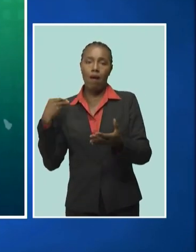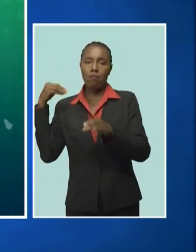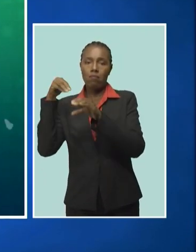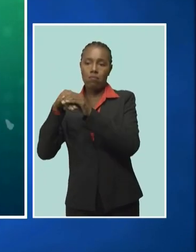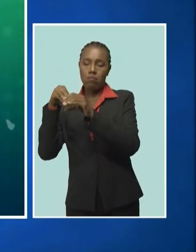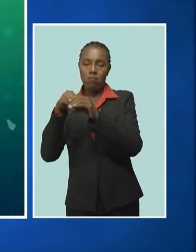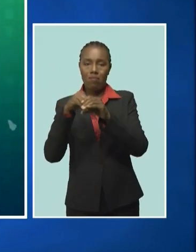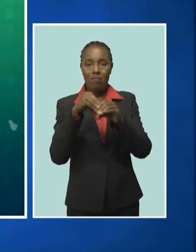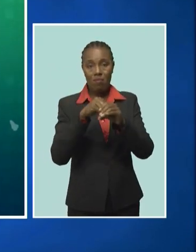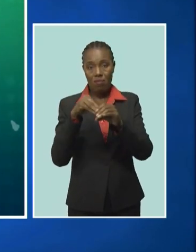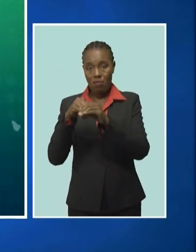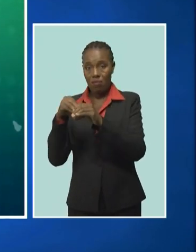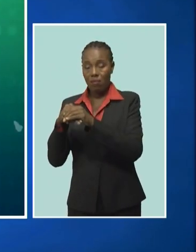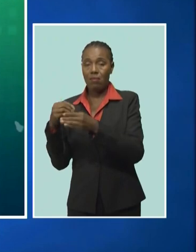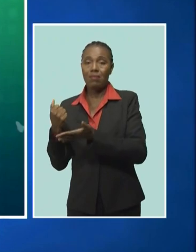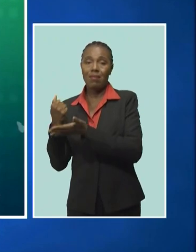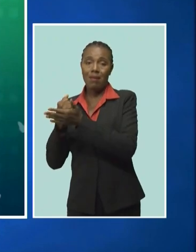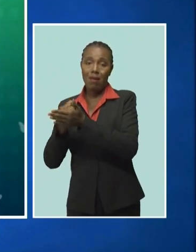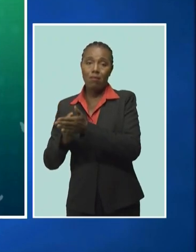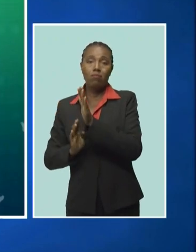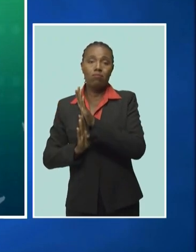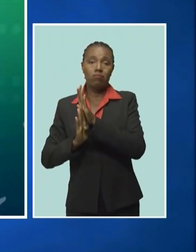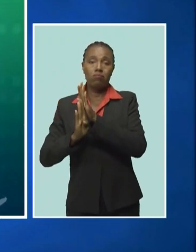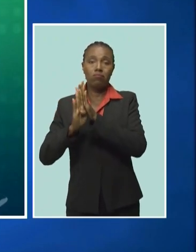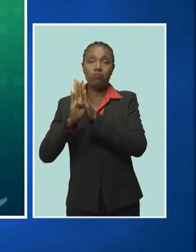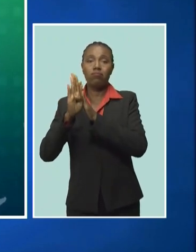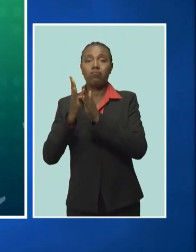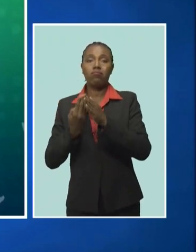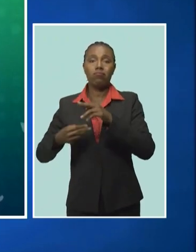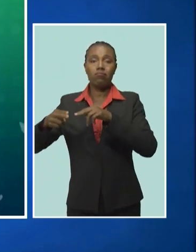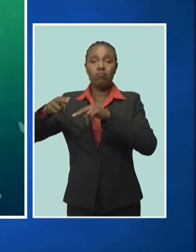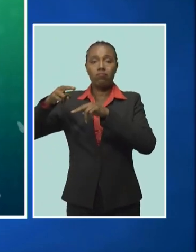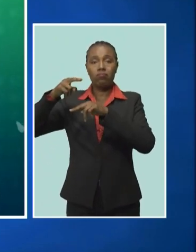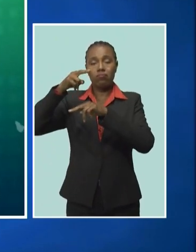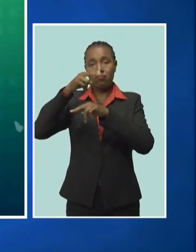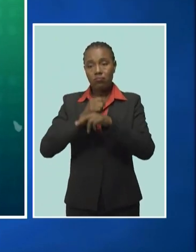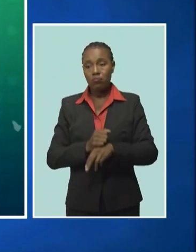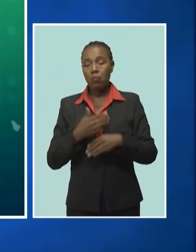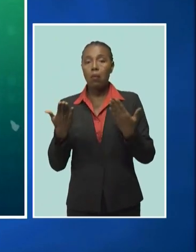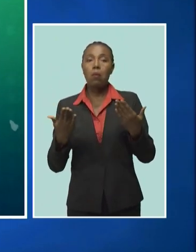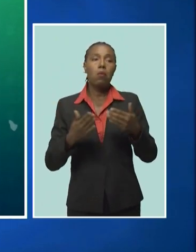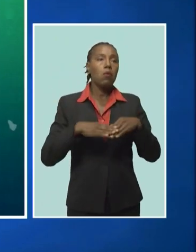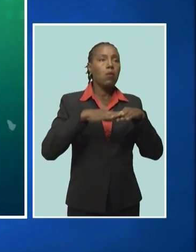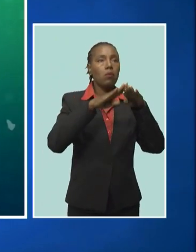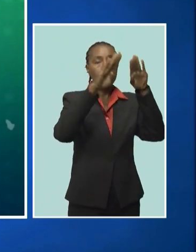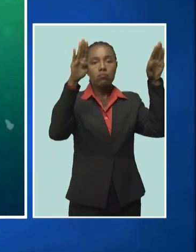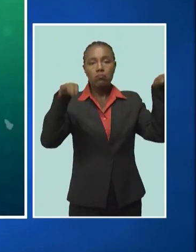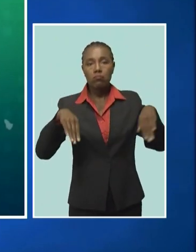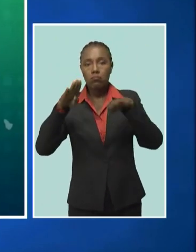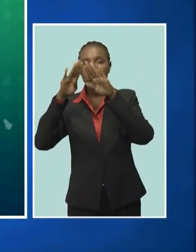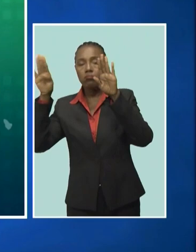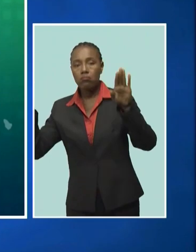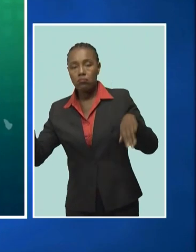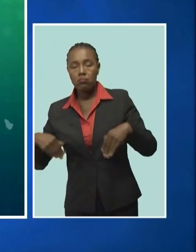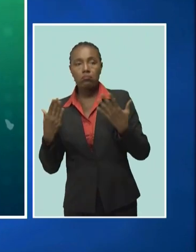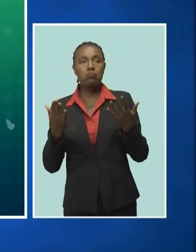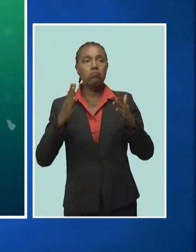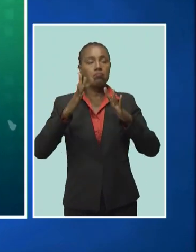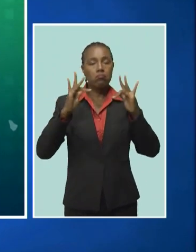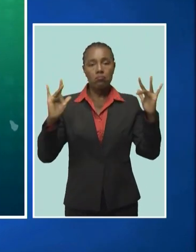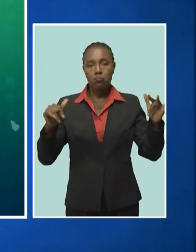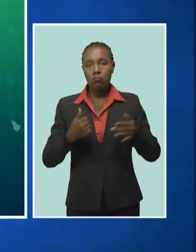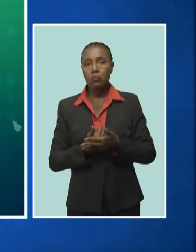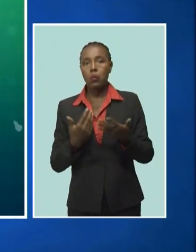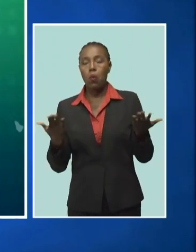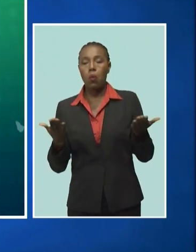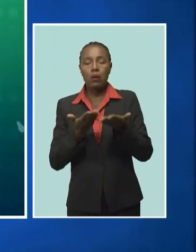to be able to build up our resilience, both in terms of our infrastructure, in terms of our buffers, so that when that